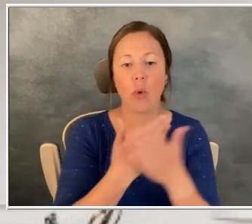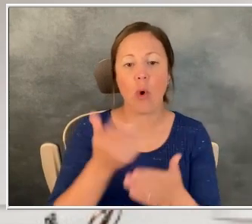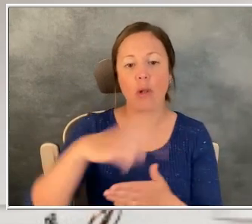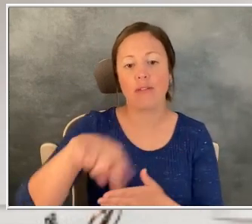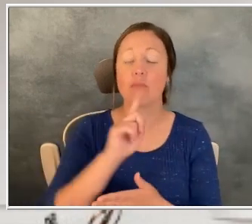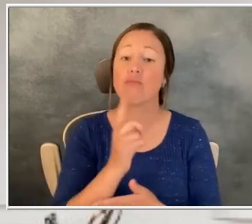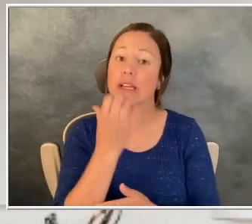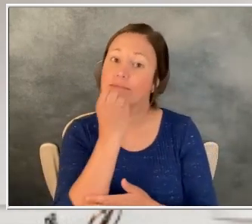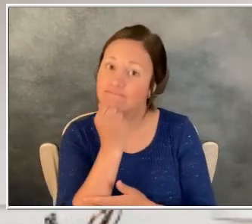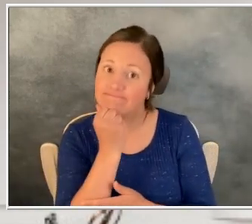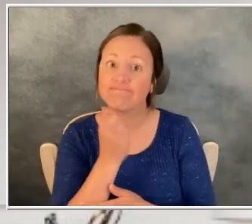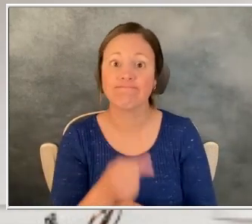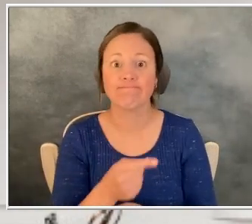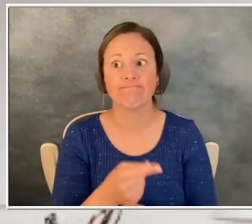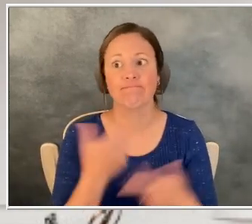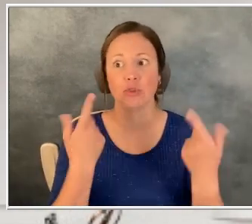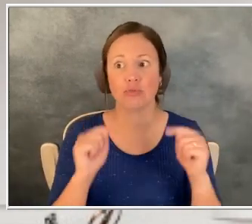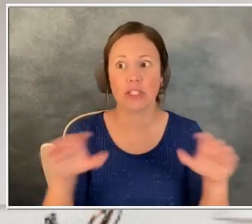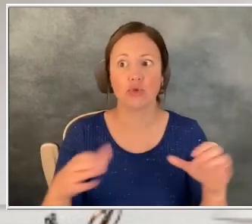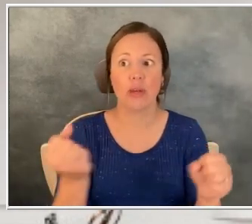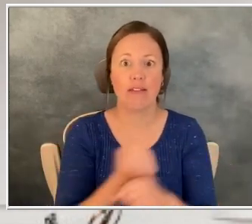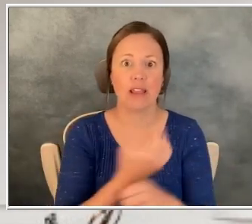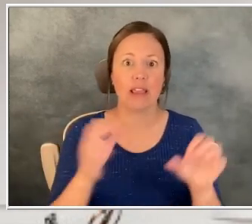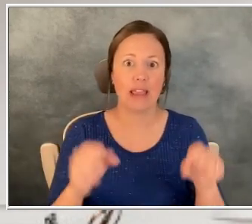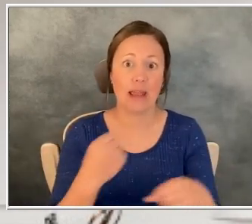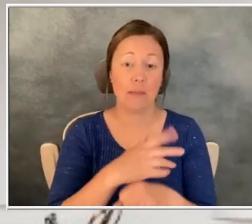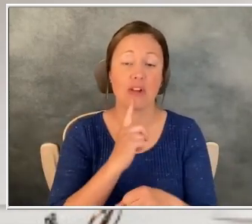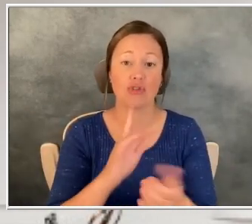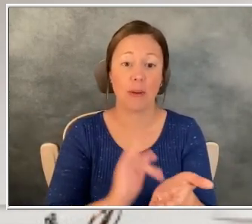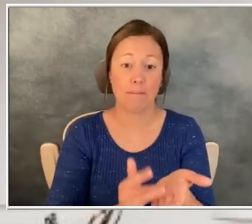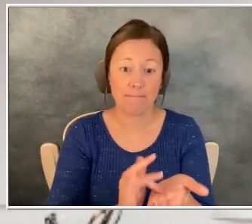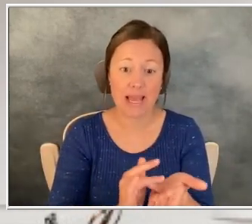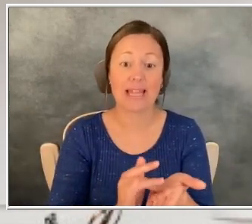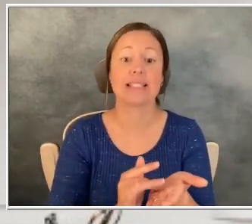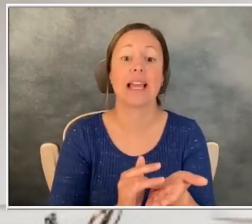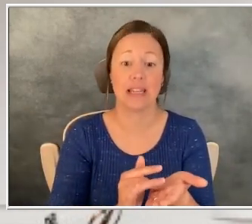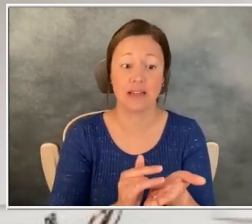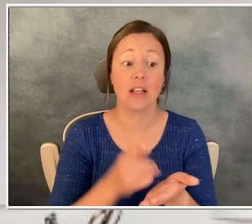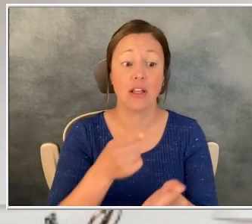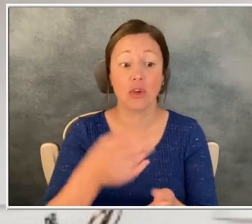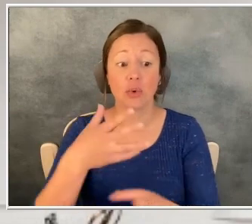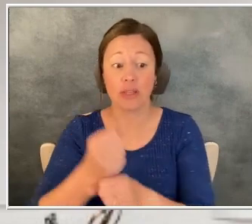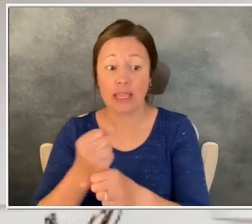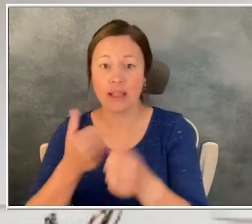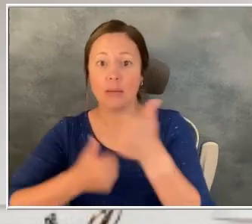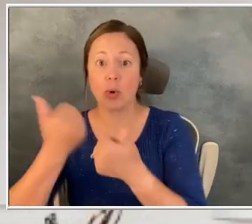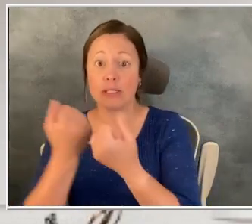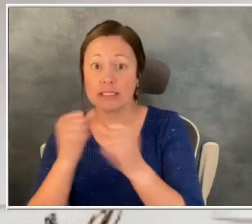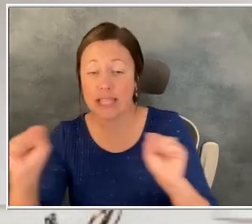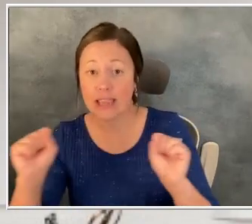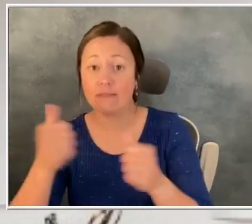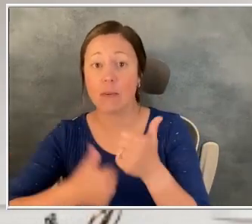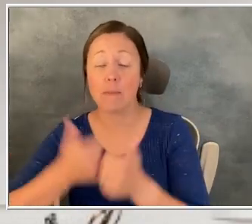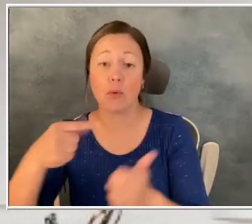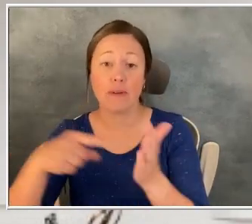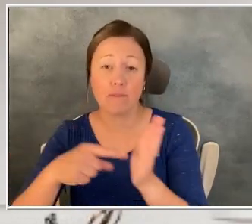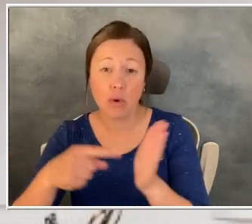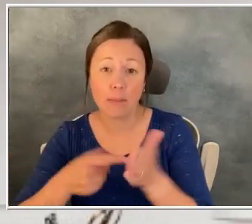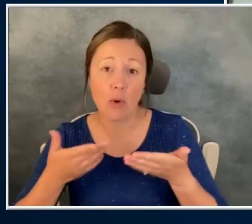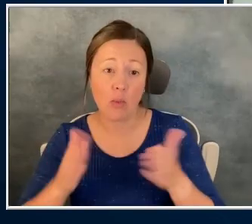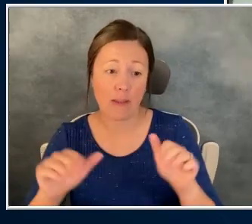you and are trying to do everything they can to make sure that that medicine gets into your hand in the safest and most affordable way possible.